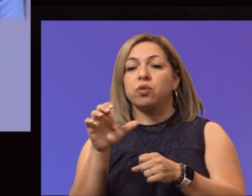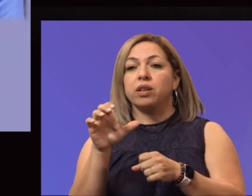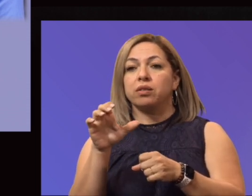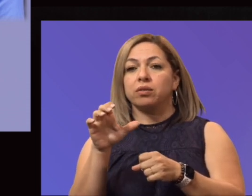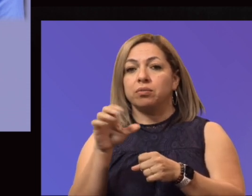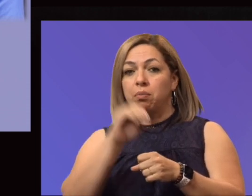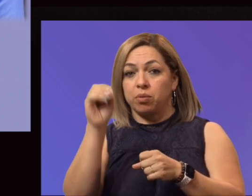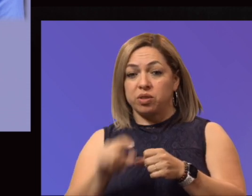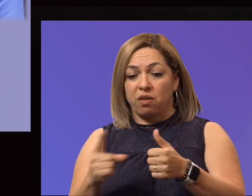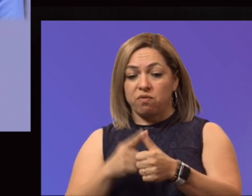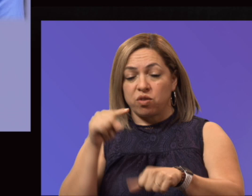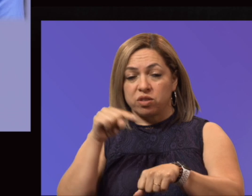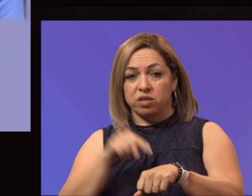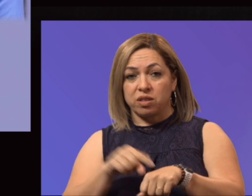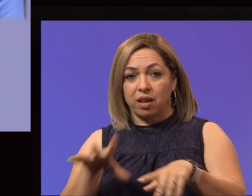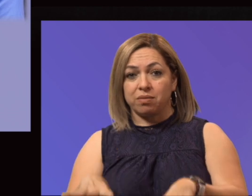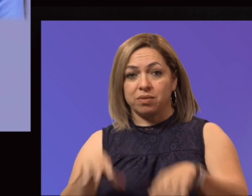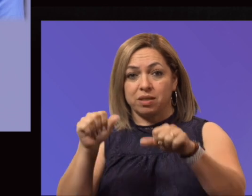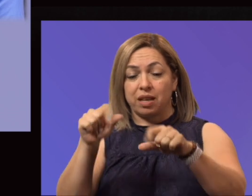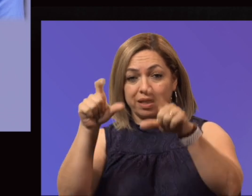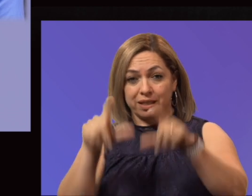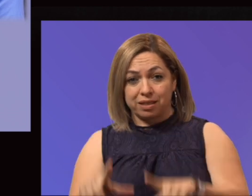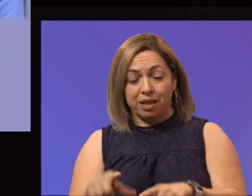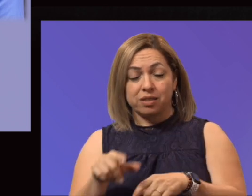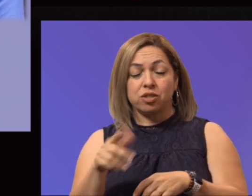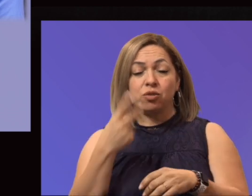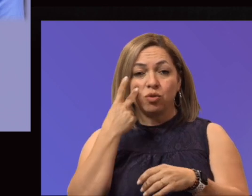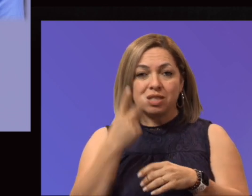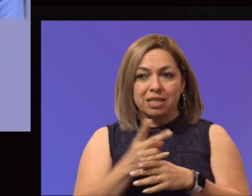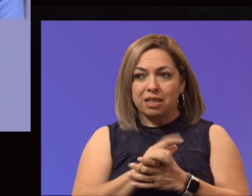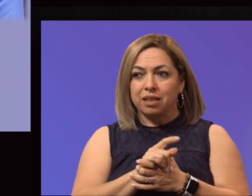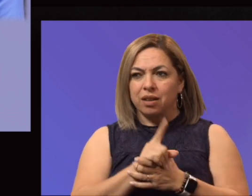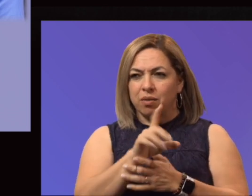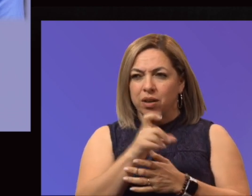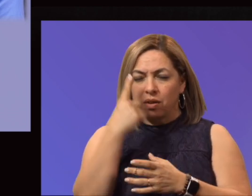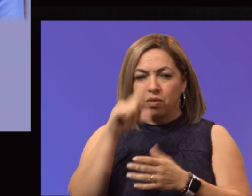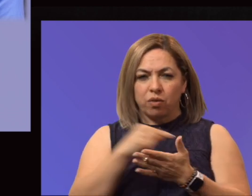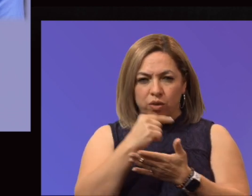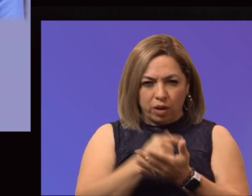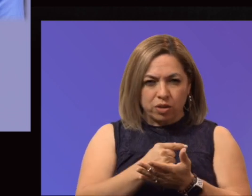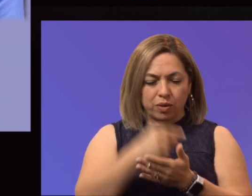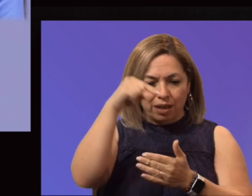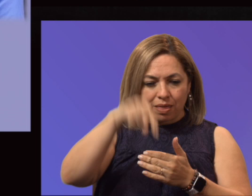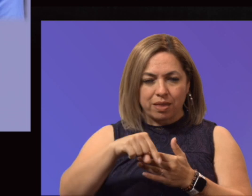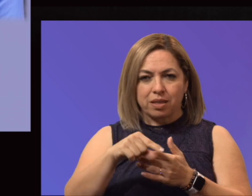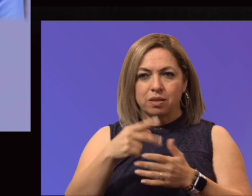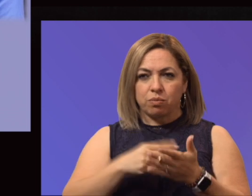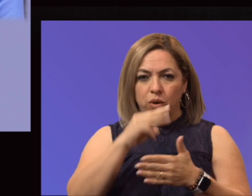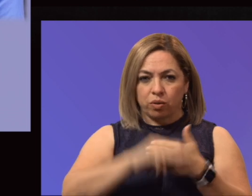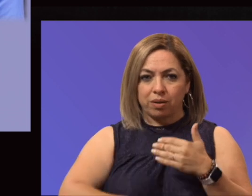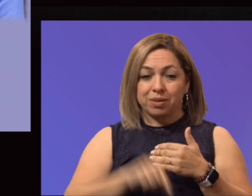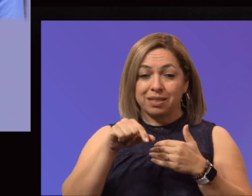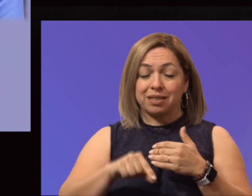the 100% licensure completion rate for each graduate in these particular programs. And this was in the pandemic. Surgical